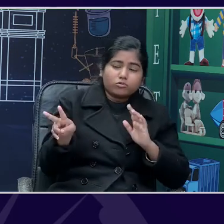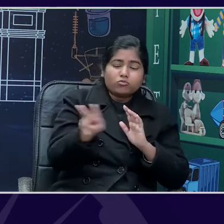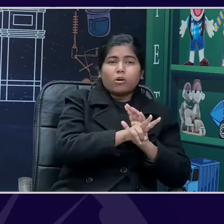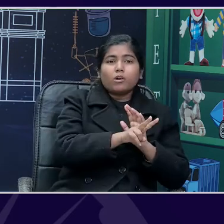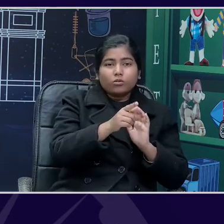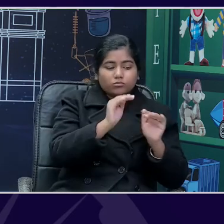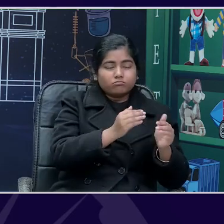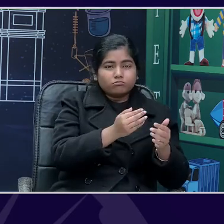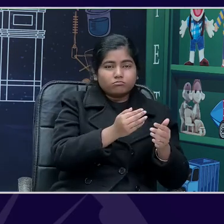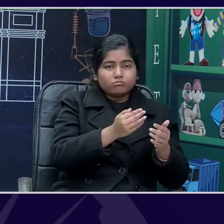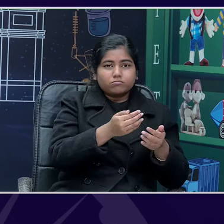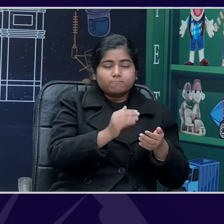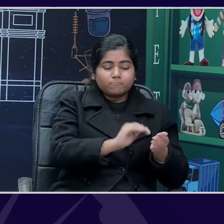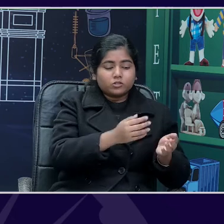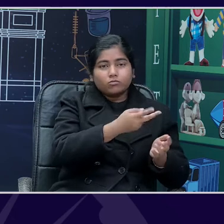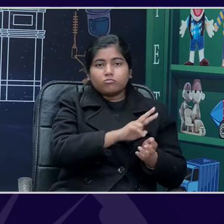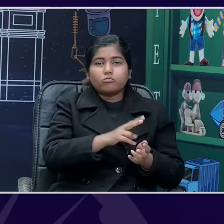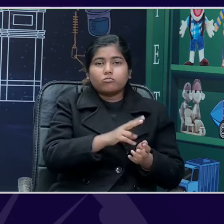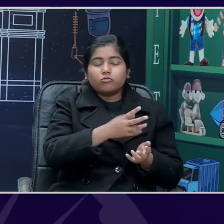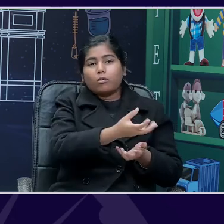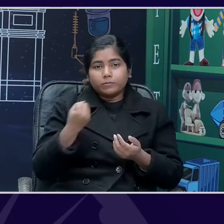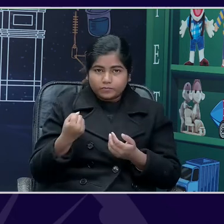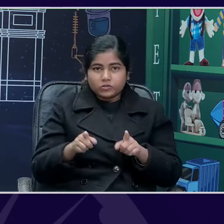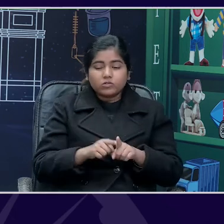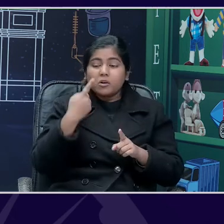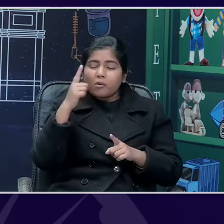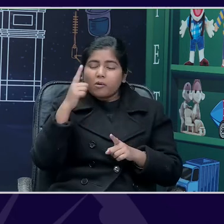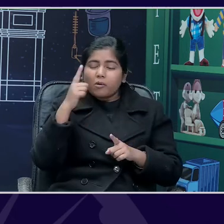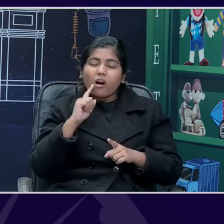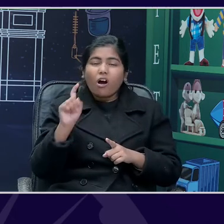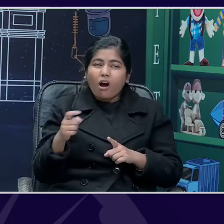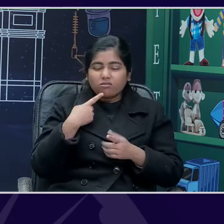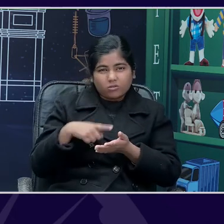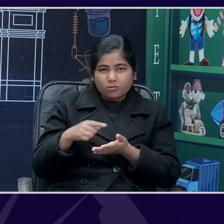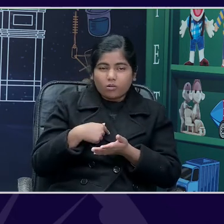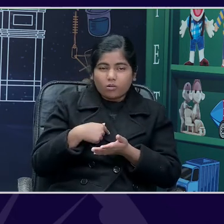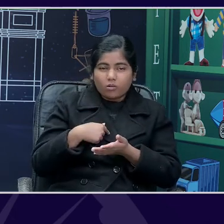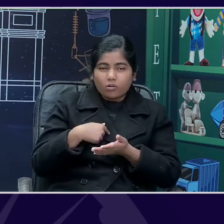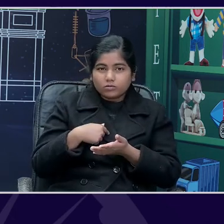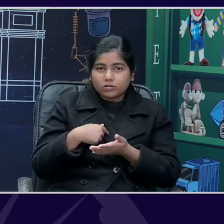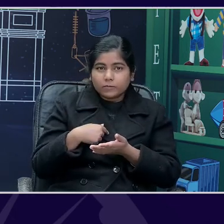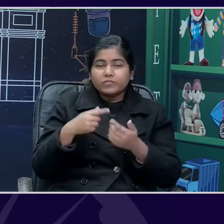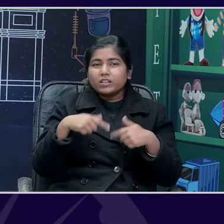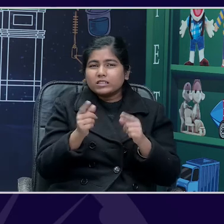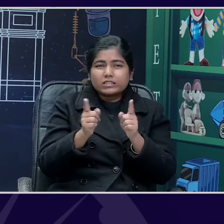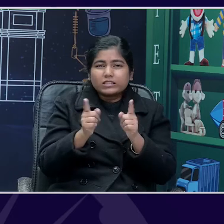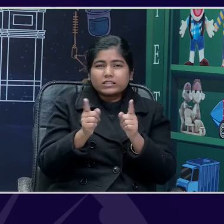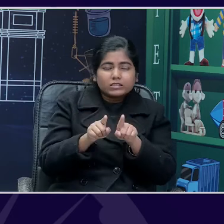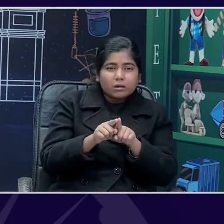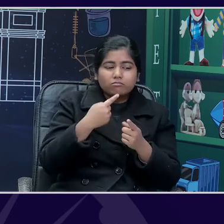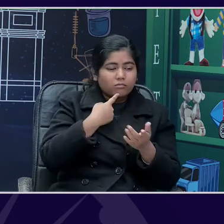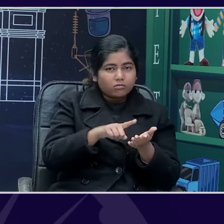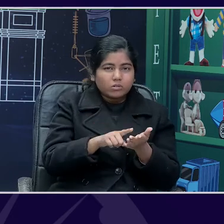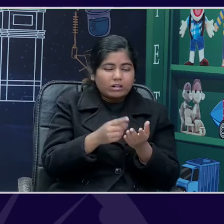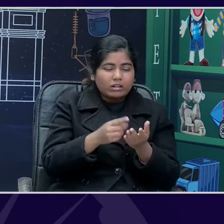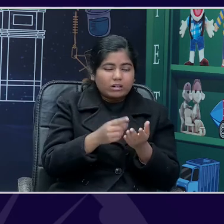and raise it. He asked his parents for permission and after a little bit of cajoling, you know, he gets the permission.